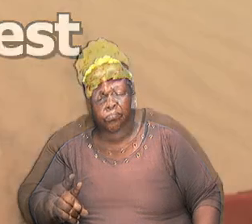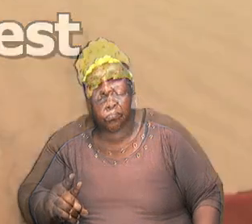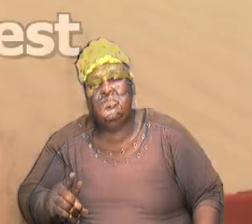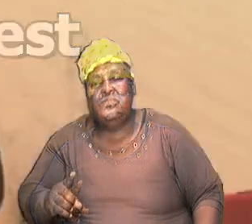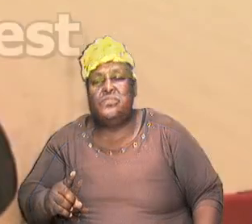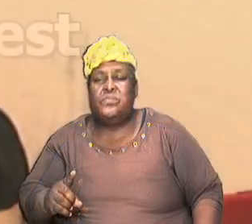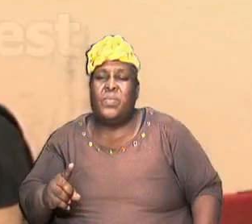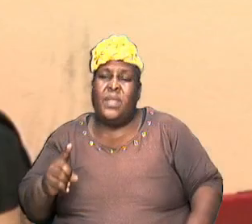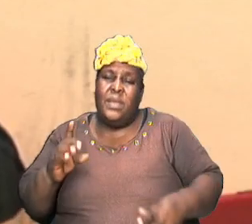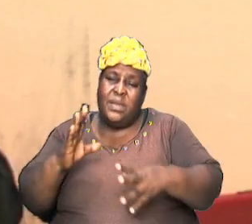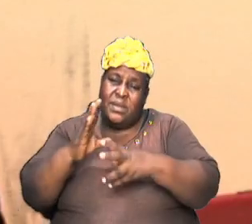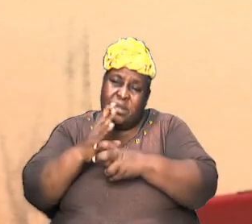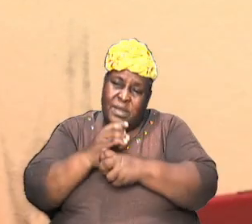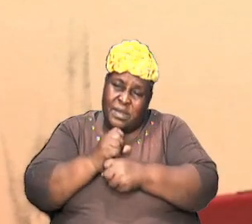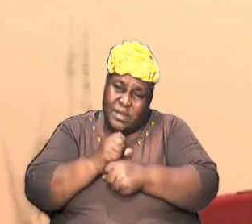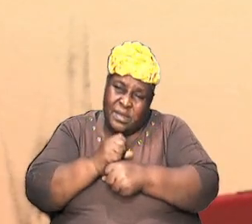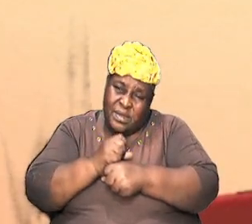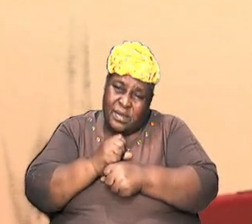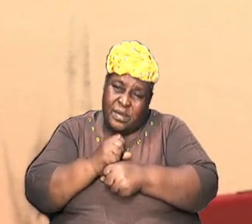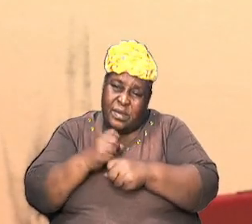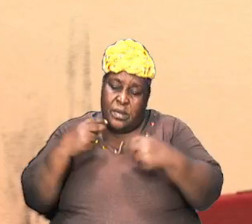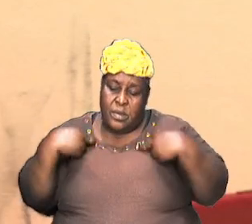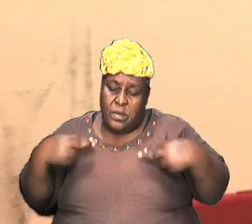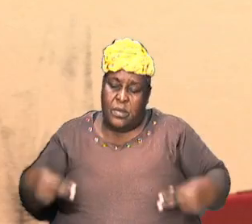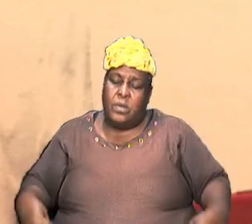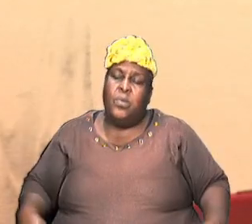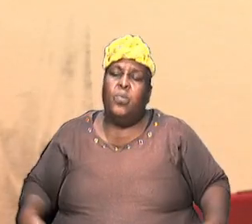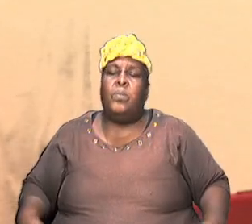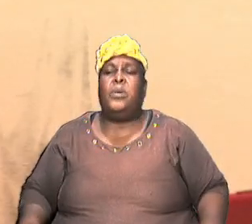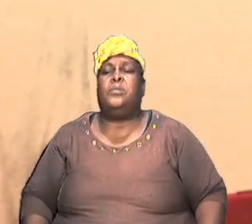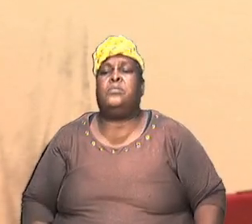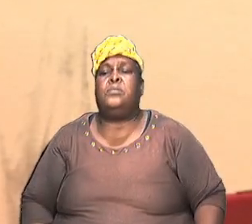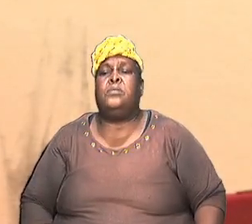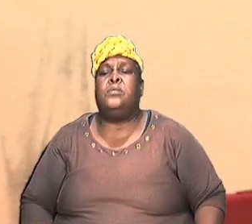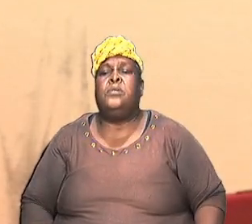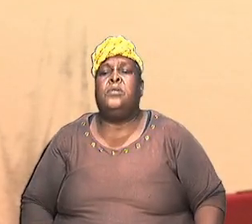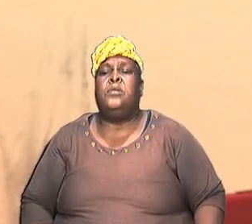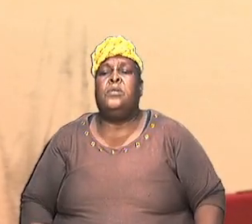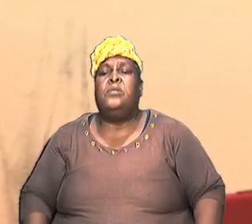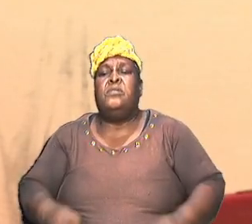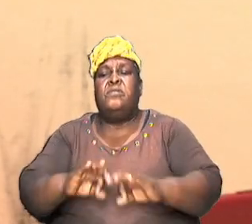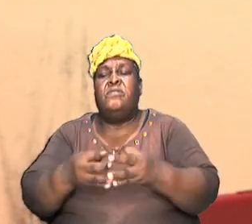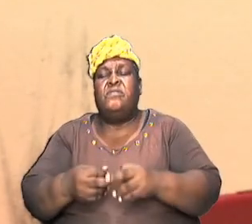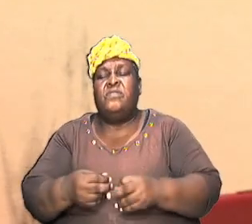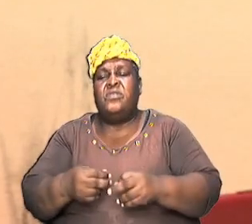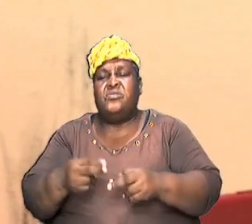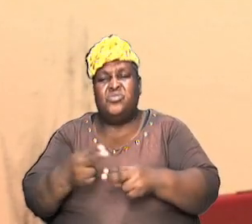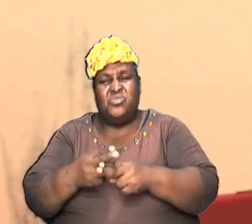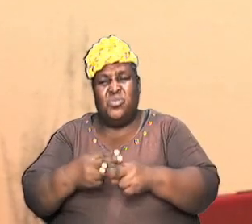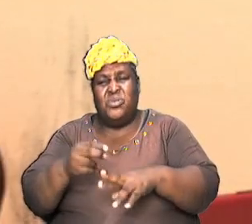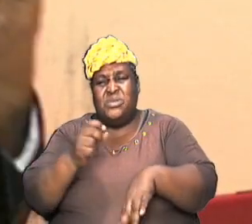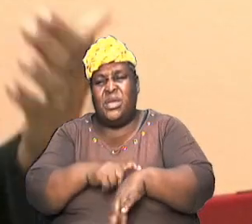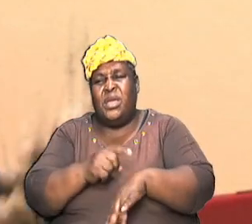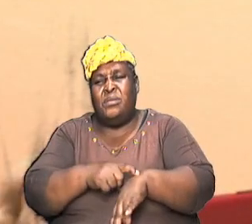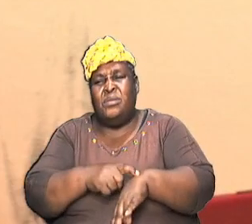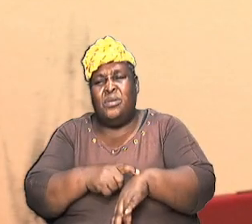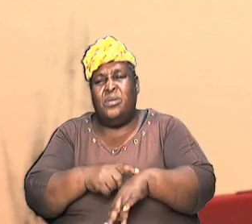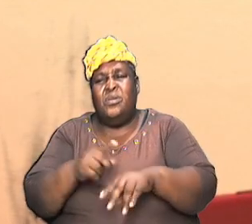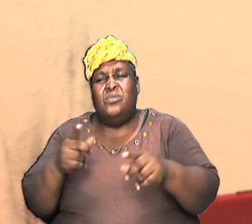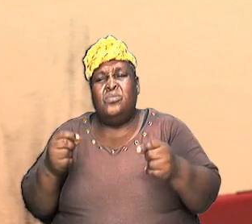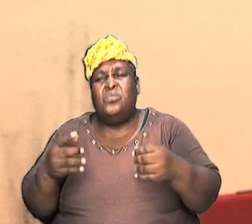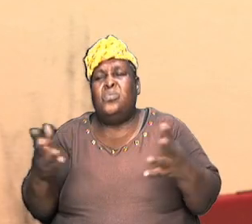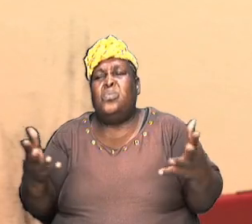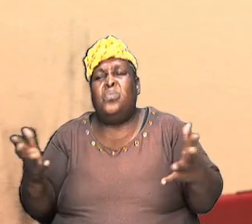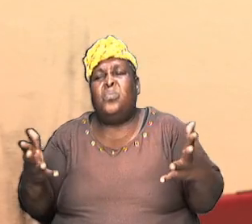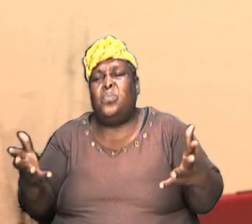take on human form for short periods to accomplish certain